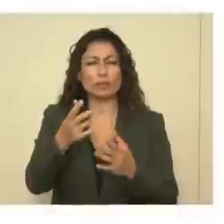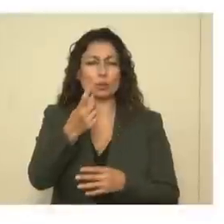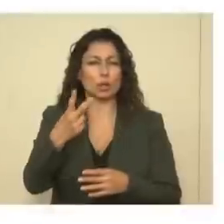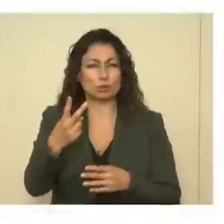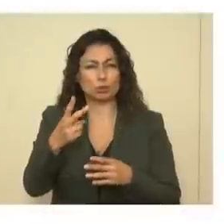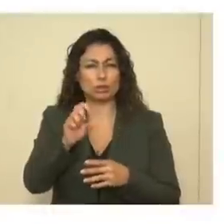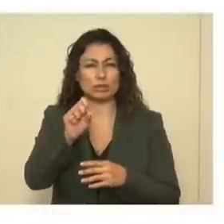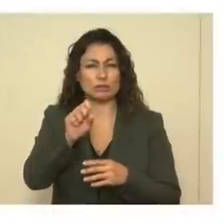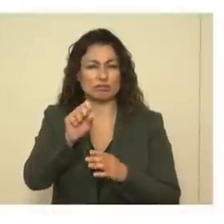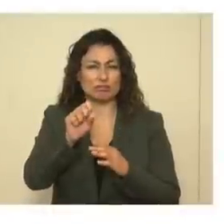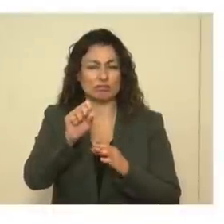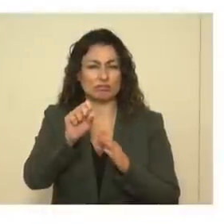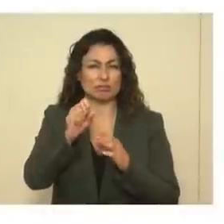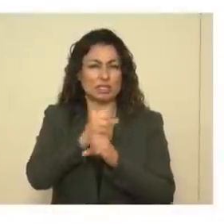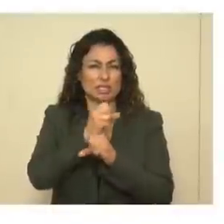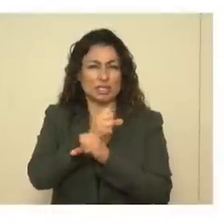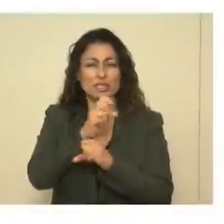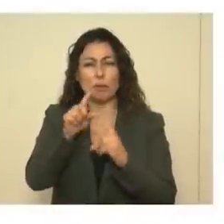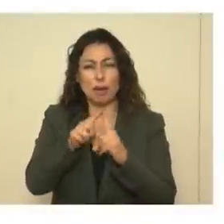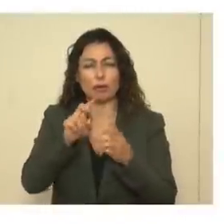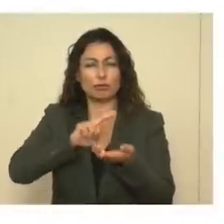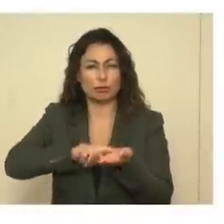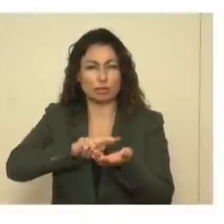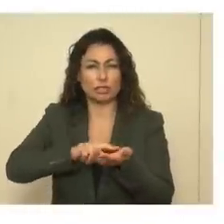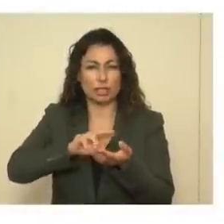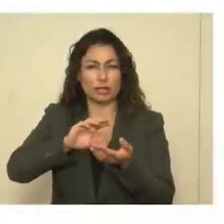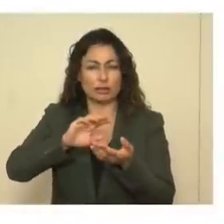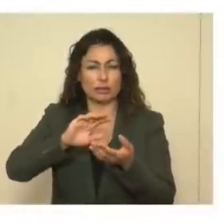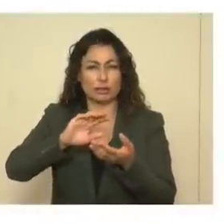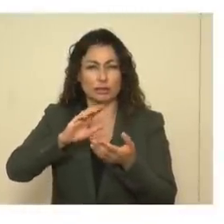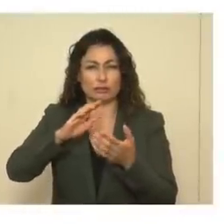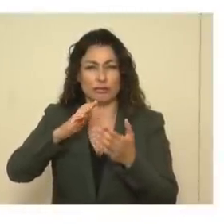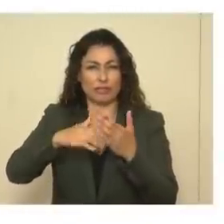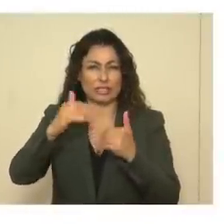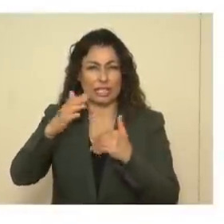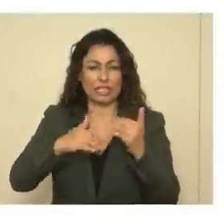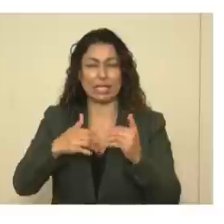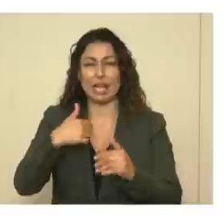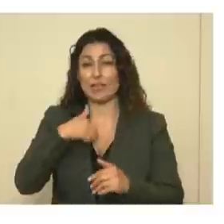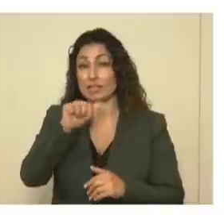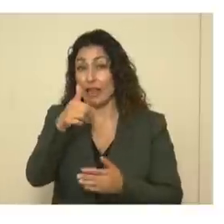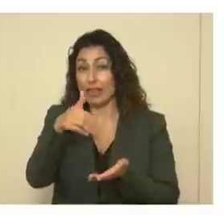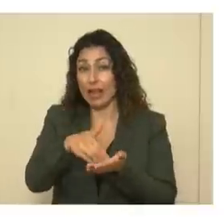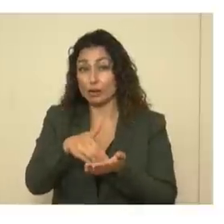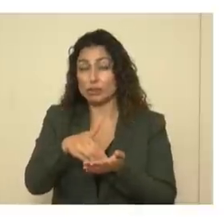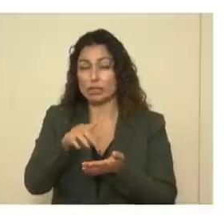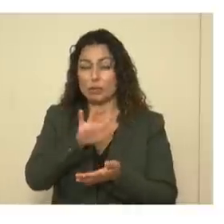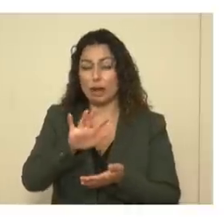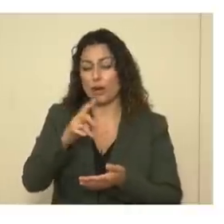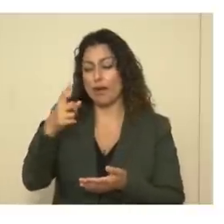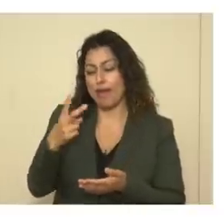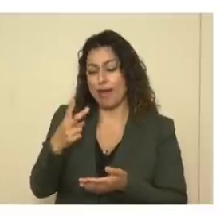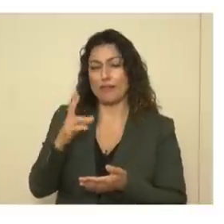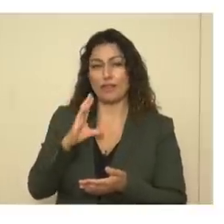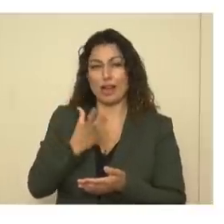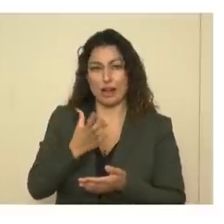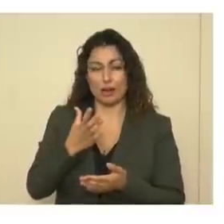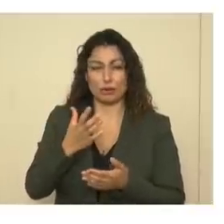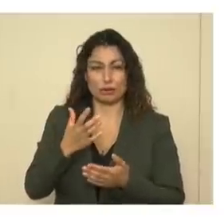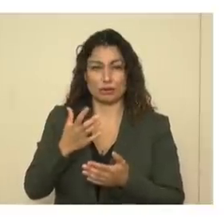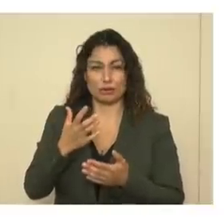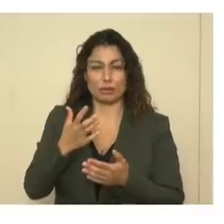about nursing facilities in our state. We have about 10,000 of them, about half of our resident,